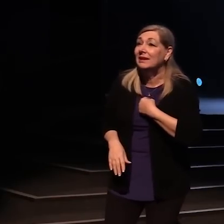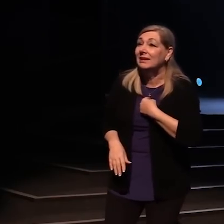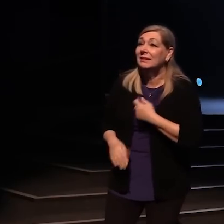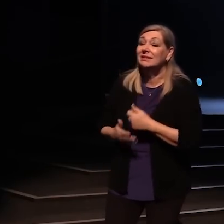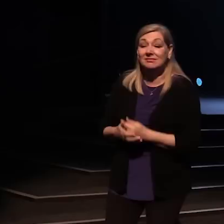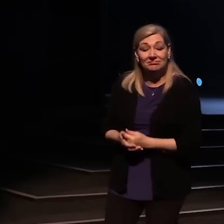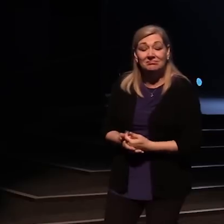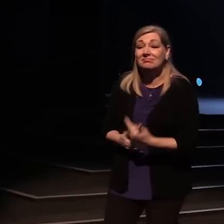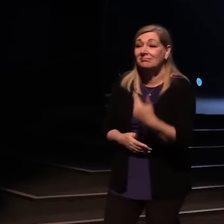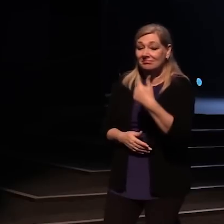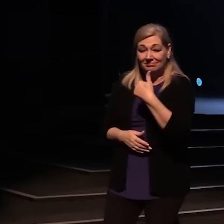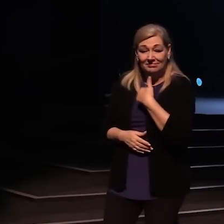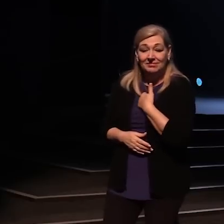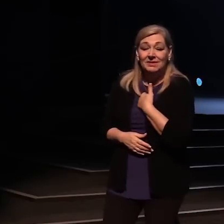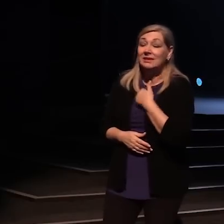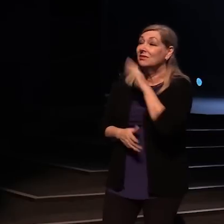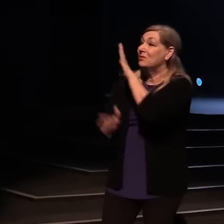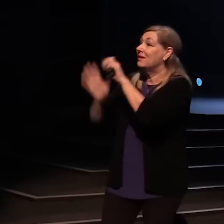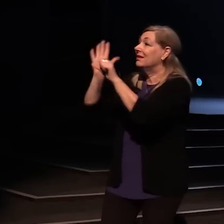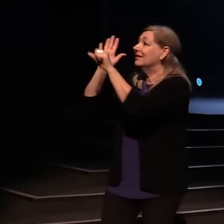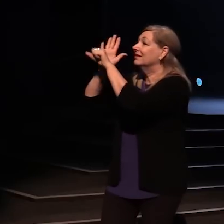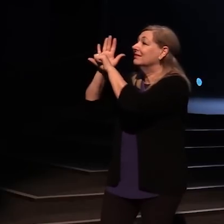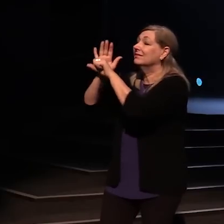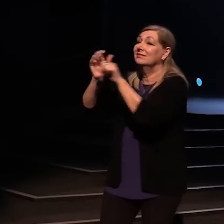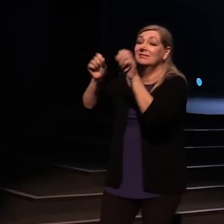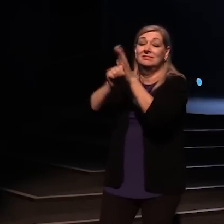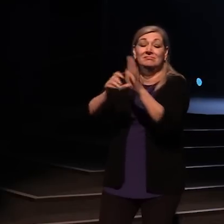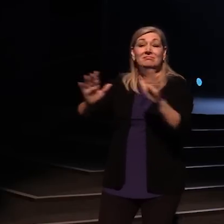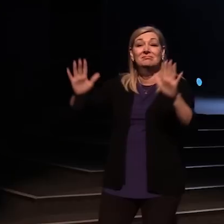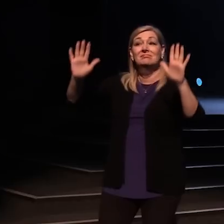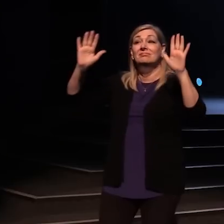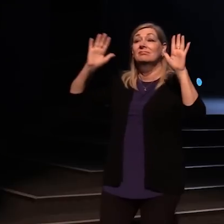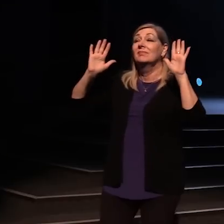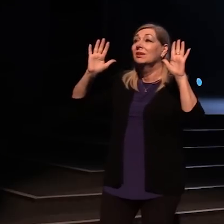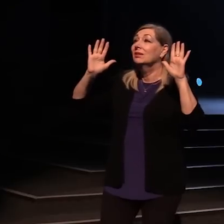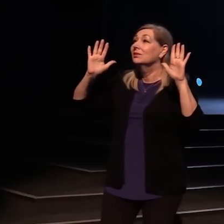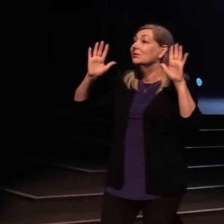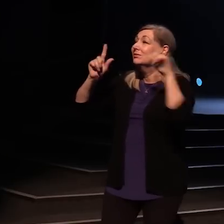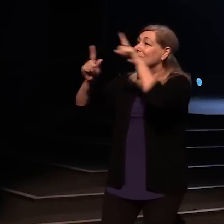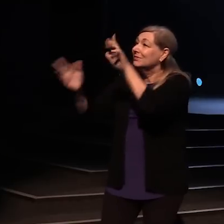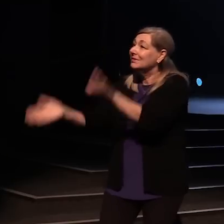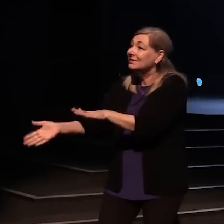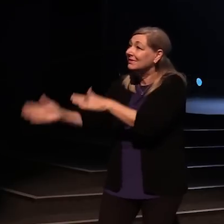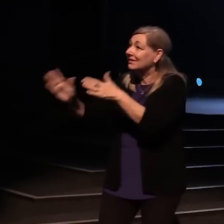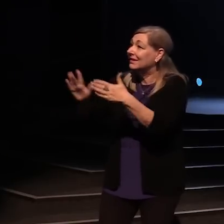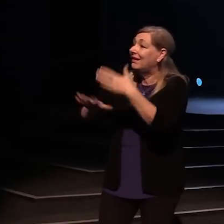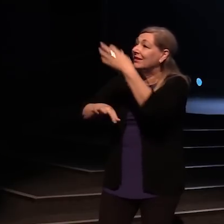Your nail-pierced hands held my redemption.